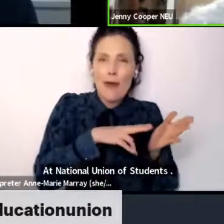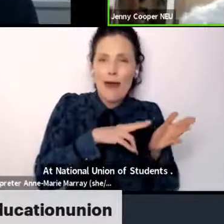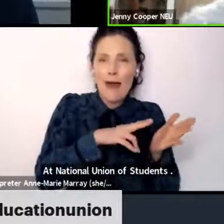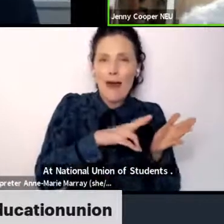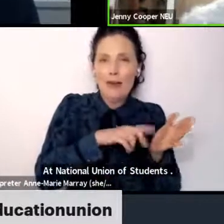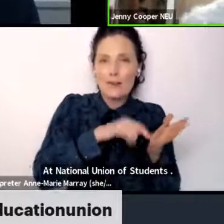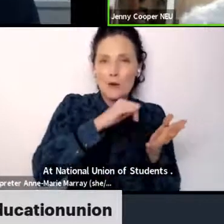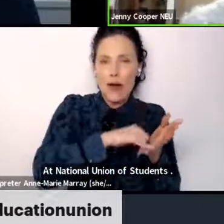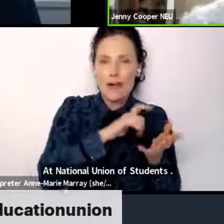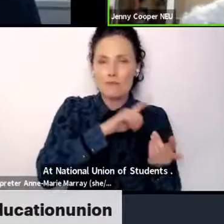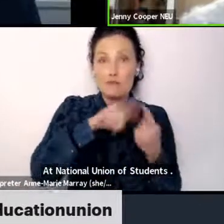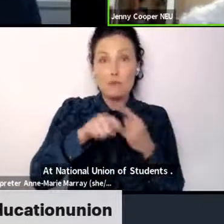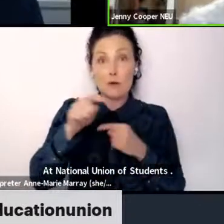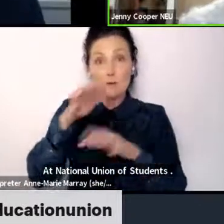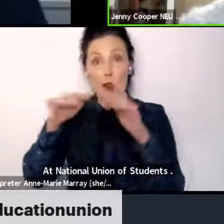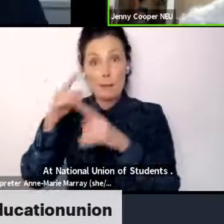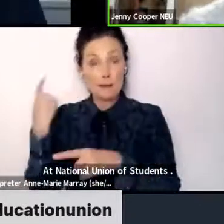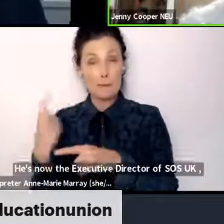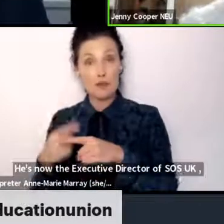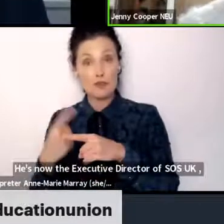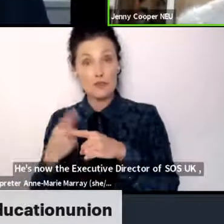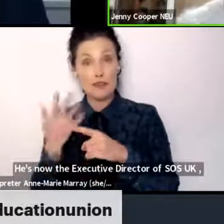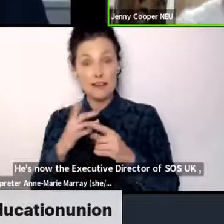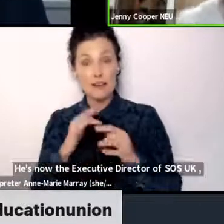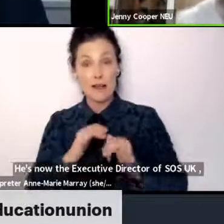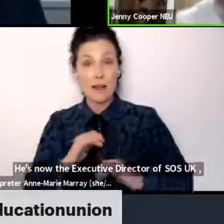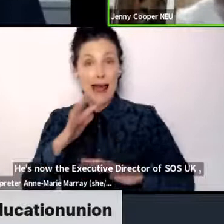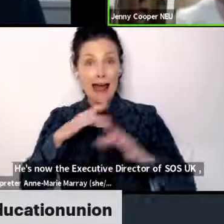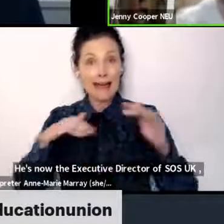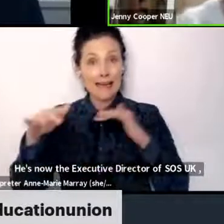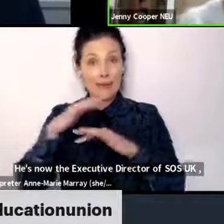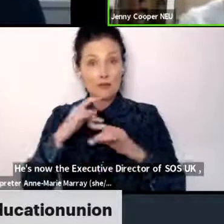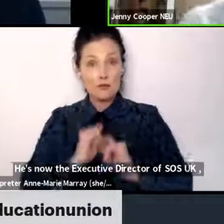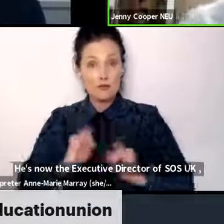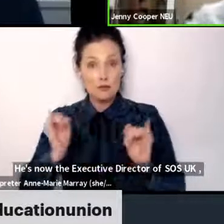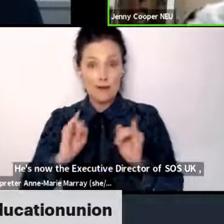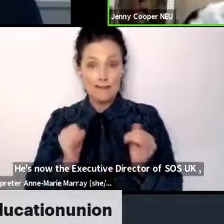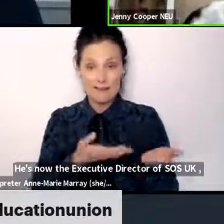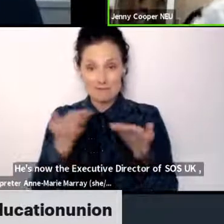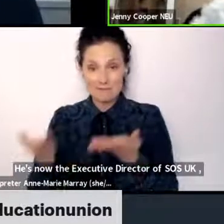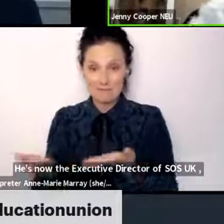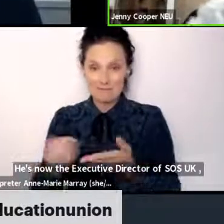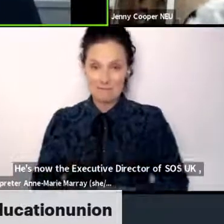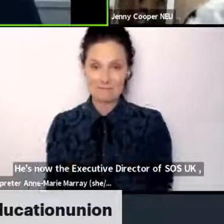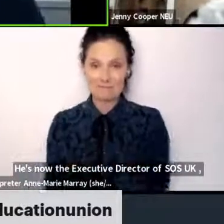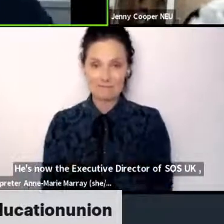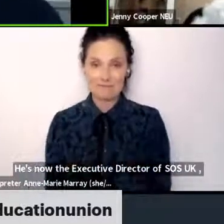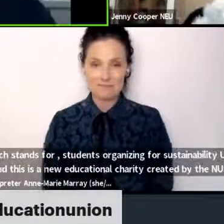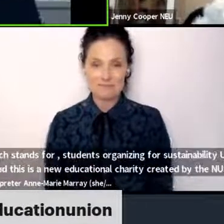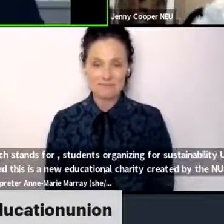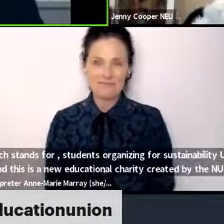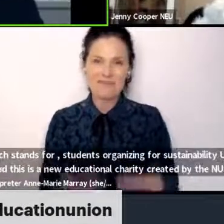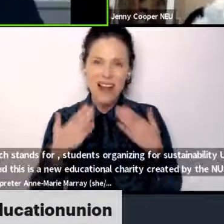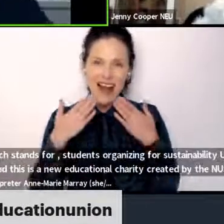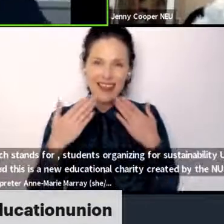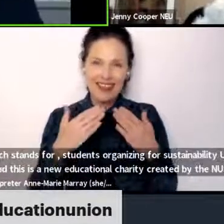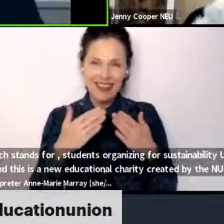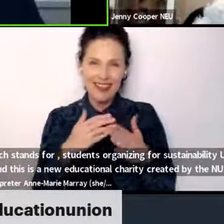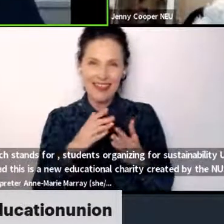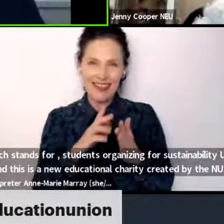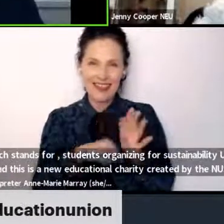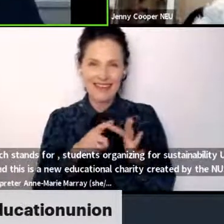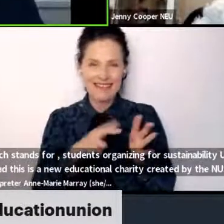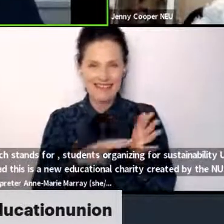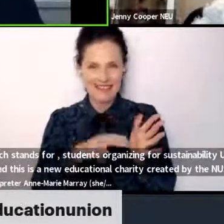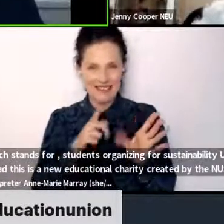climate emergency and ecological crisis. So over to you, Jamie. Thanks, Jenny. Yes, I won't need to